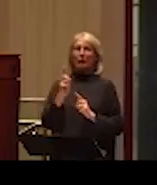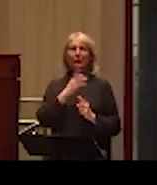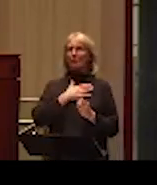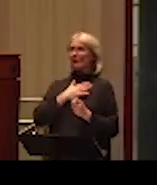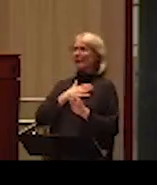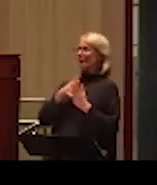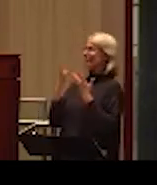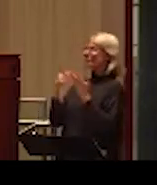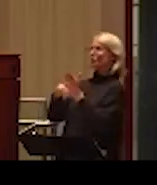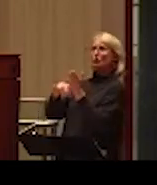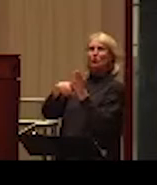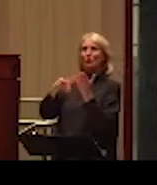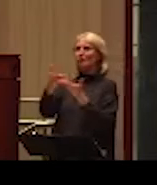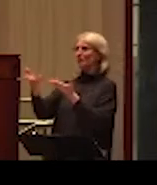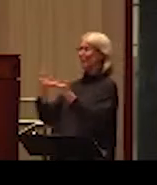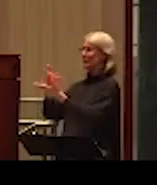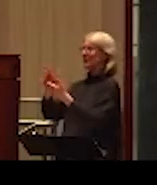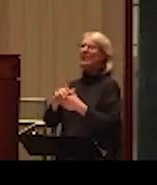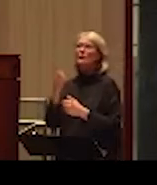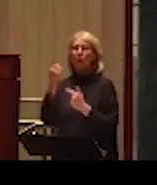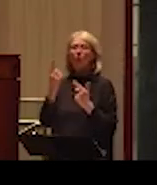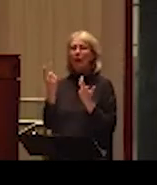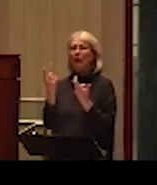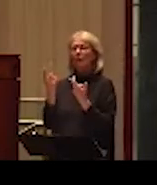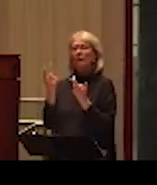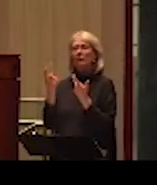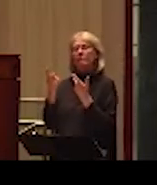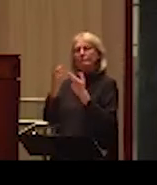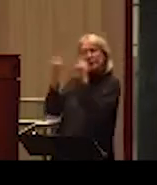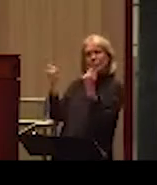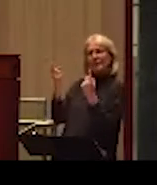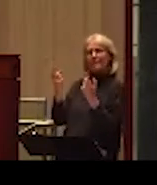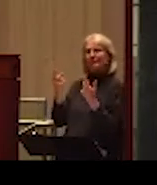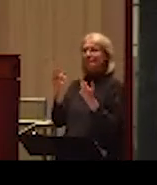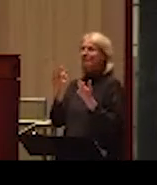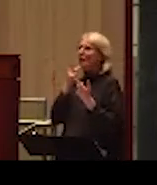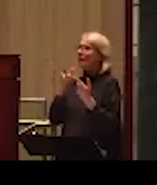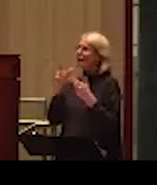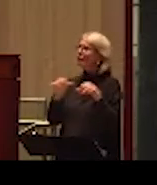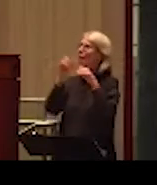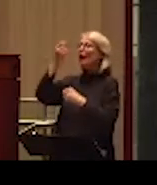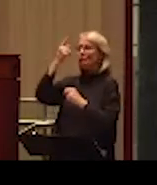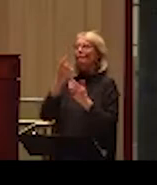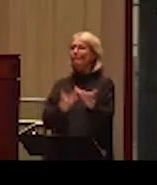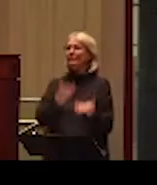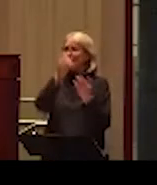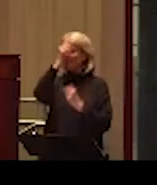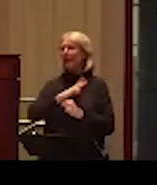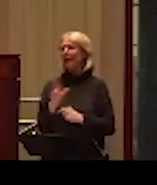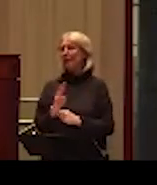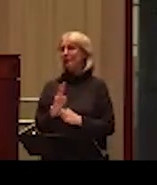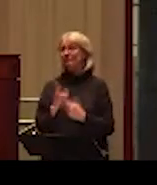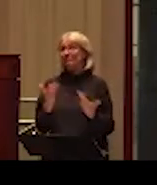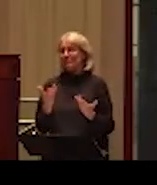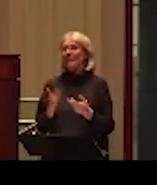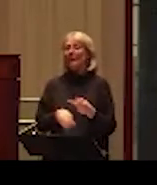source of controversy as I see it today. Another source of controversy or